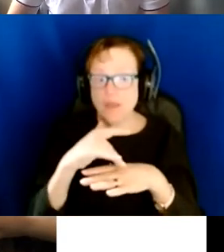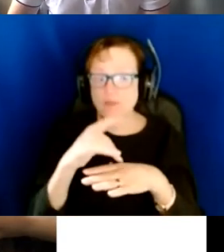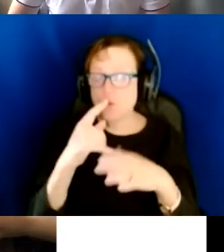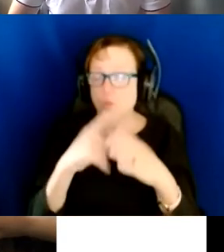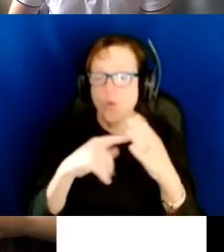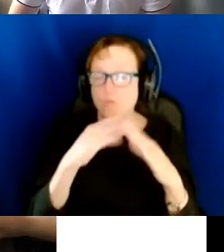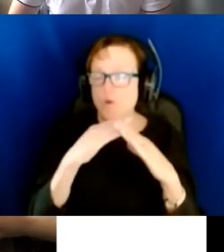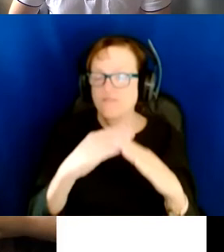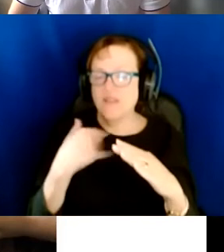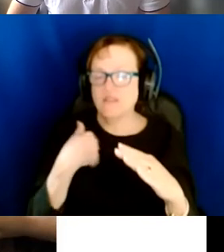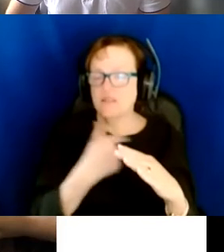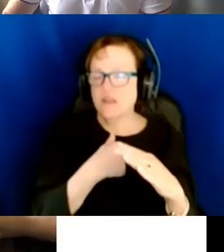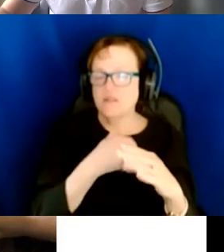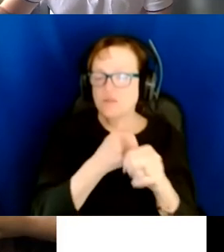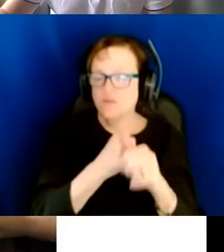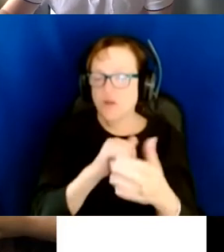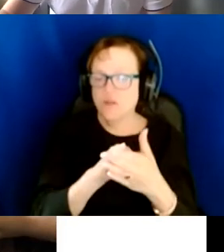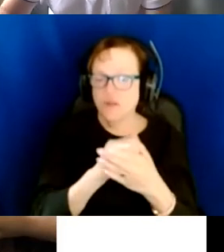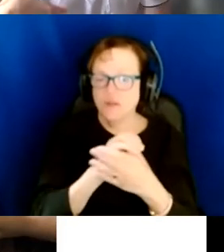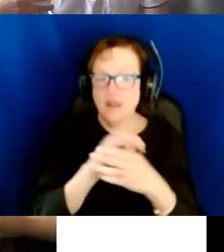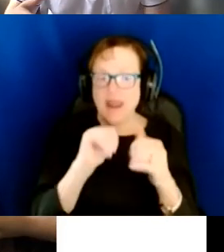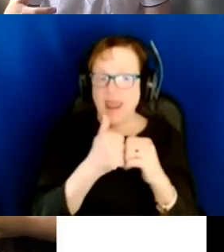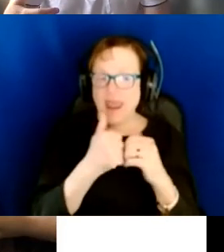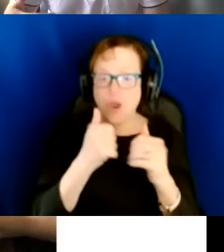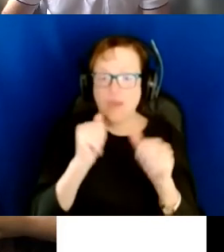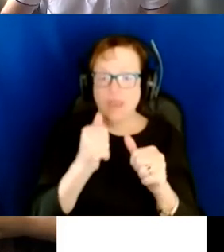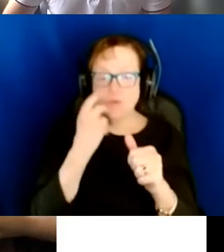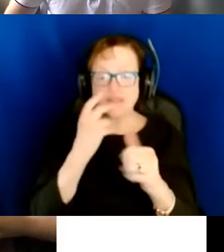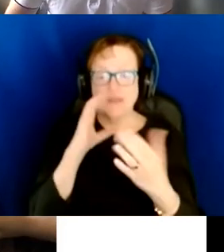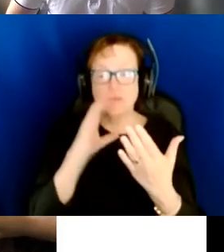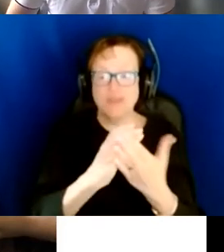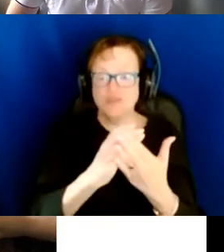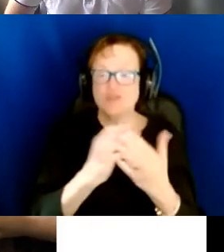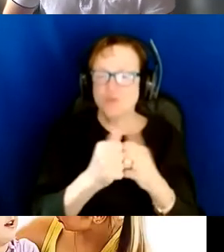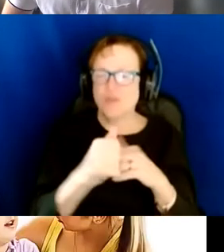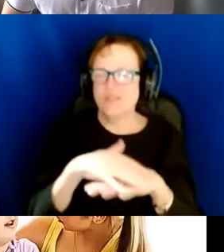images that haptic feature pursues. Producing the